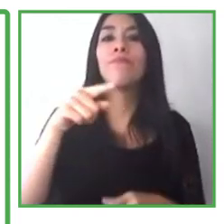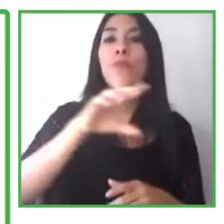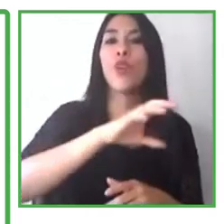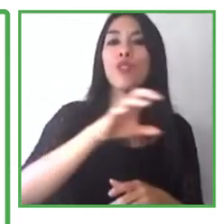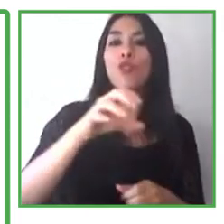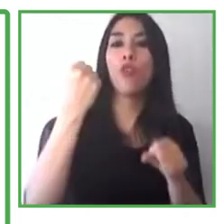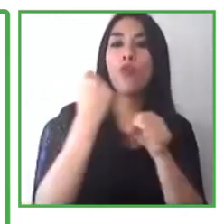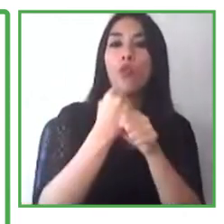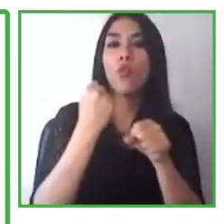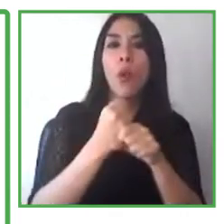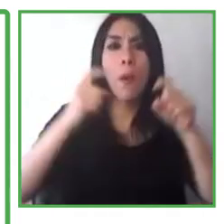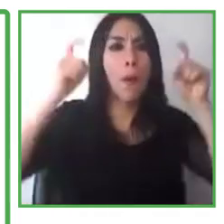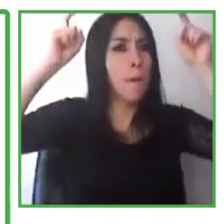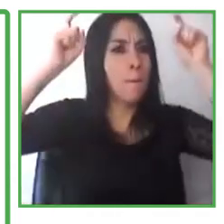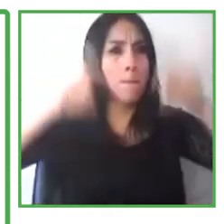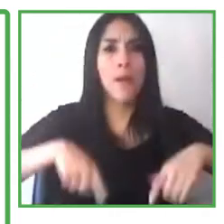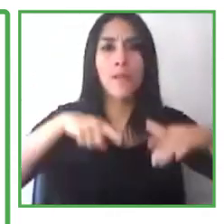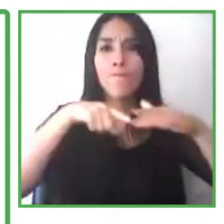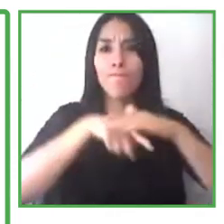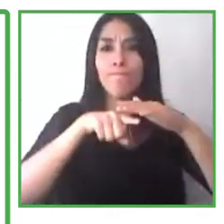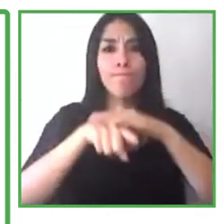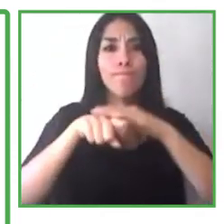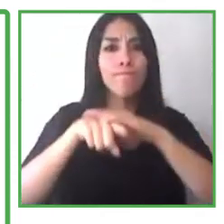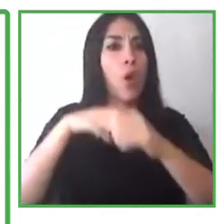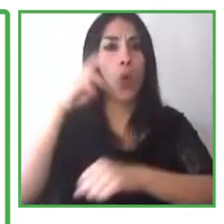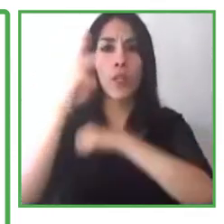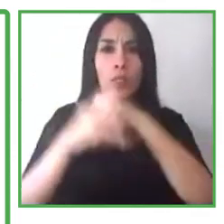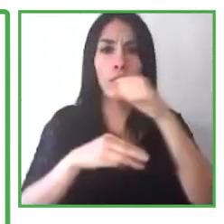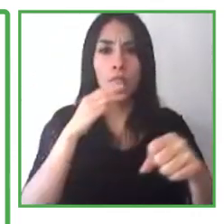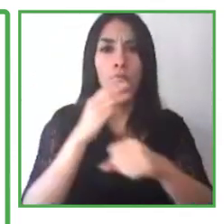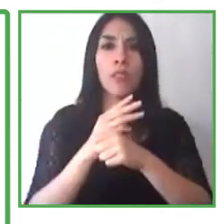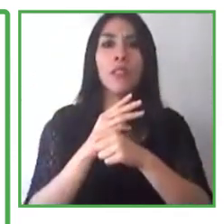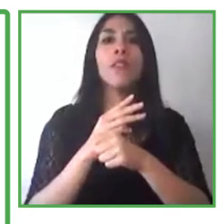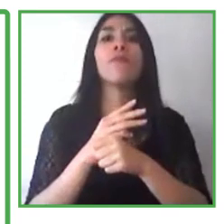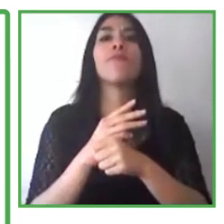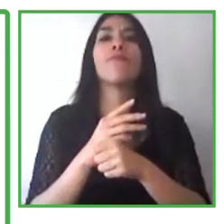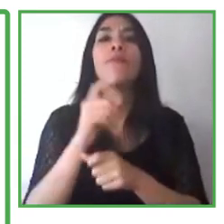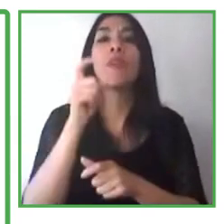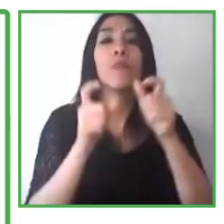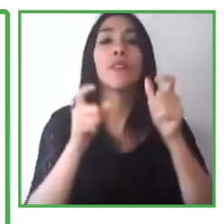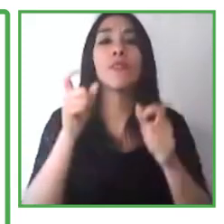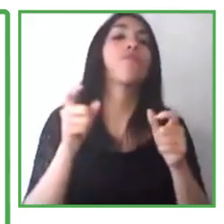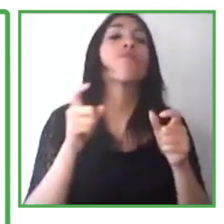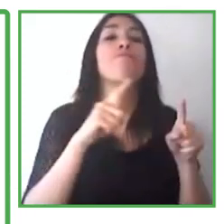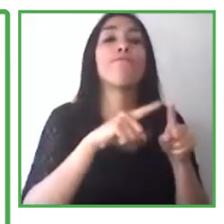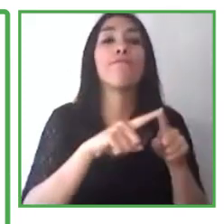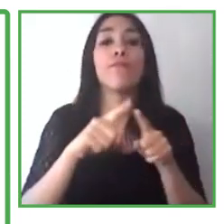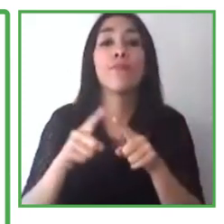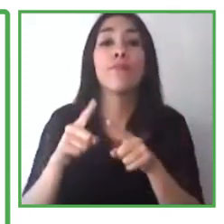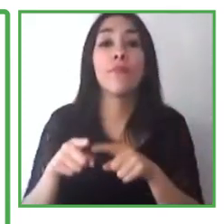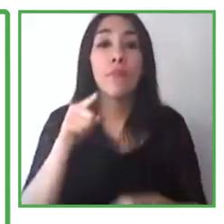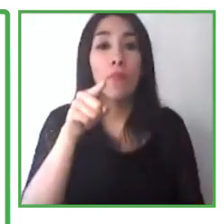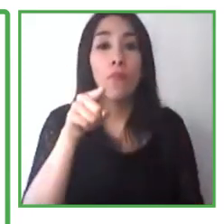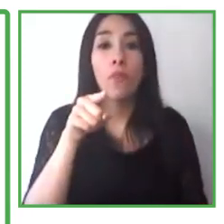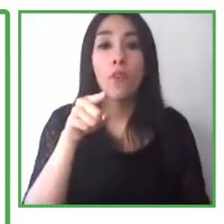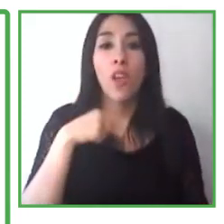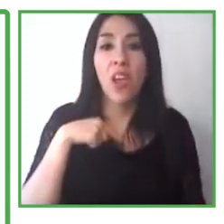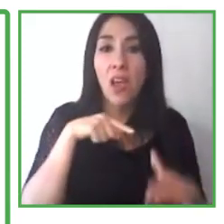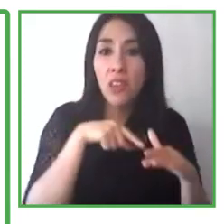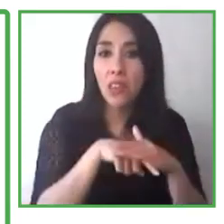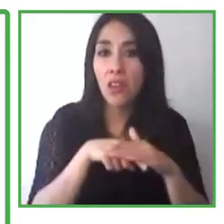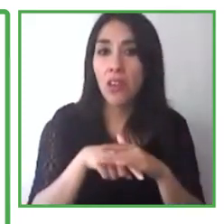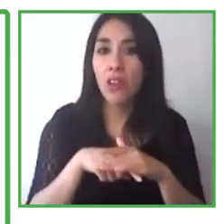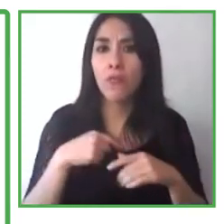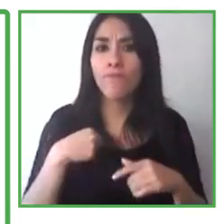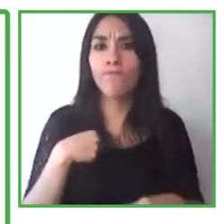accessibility is one piece of the equation, but there is also this very important notion that Jessica from Microsoft